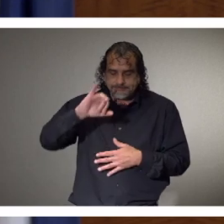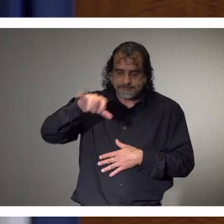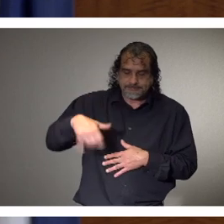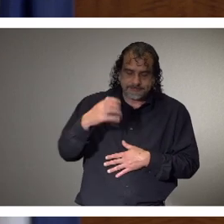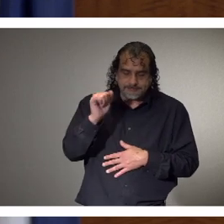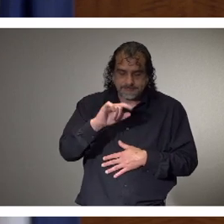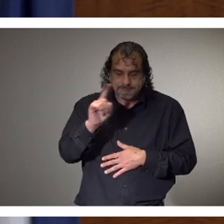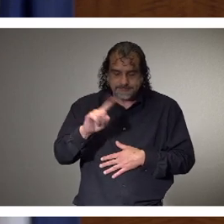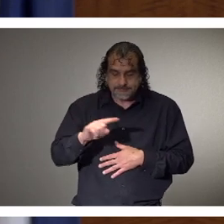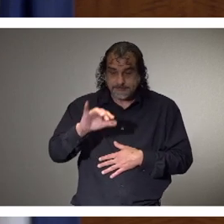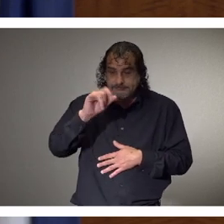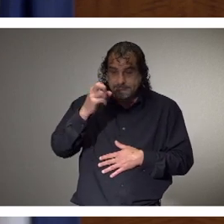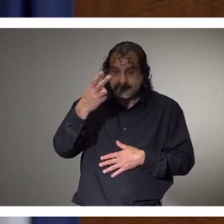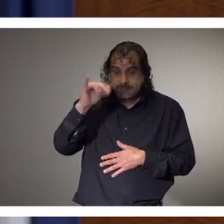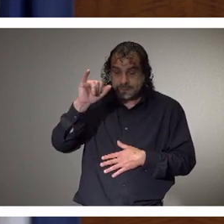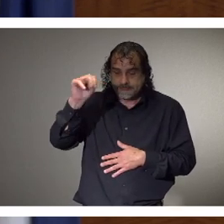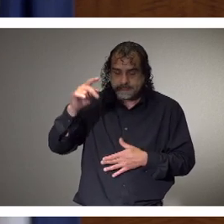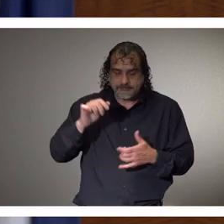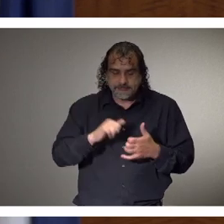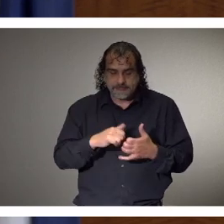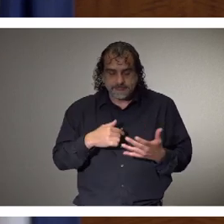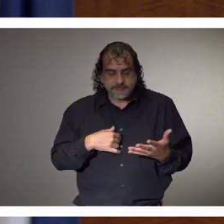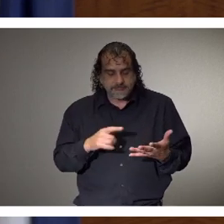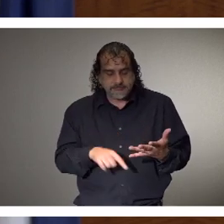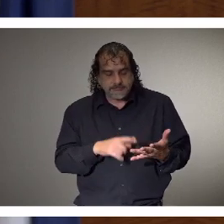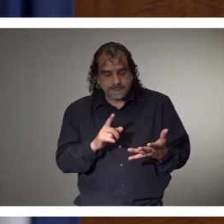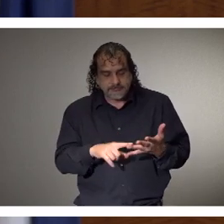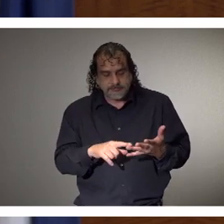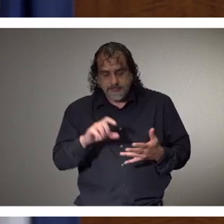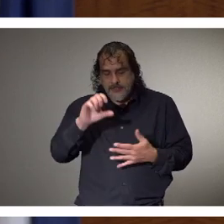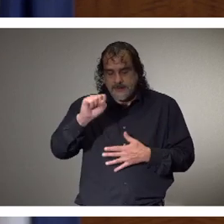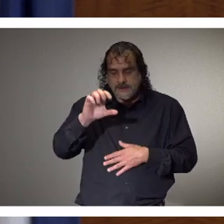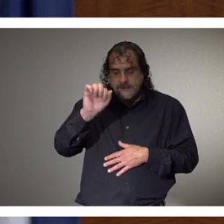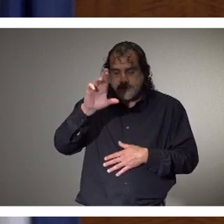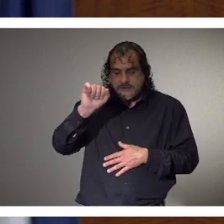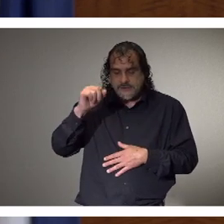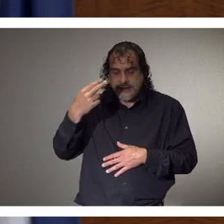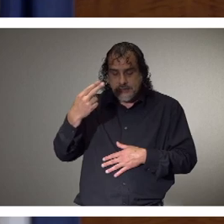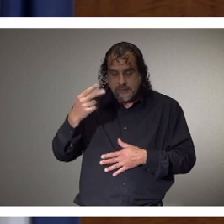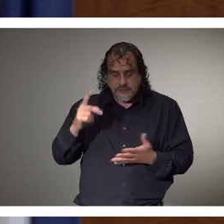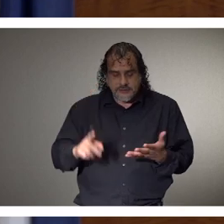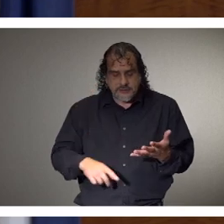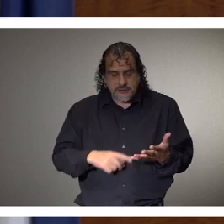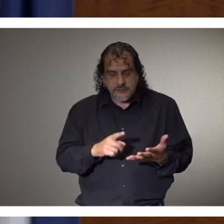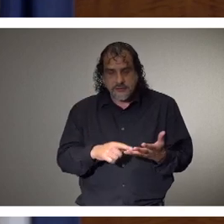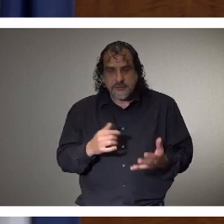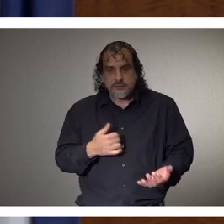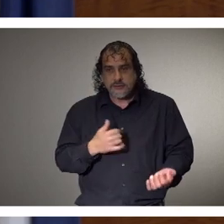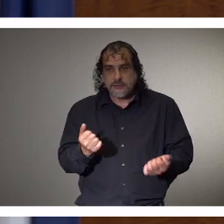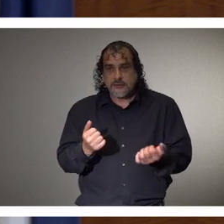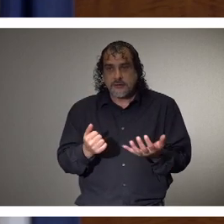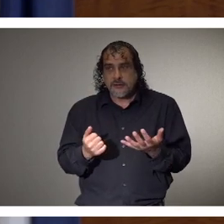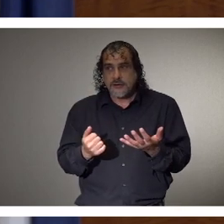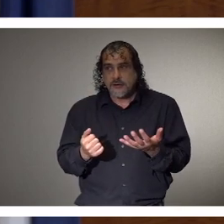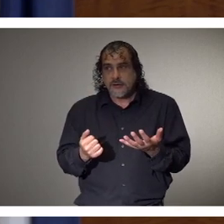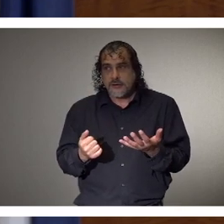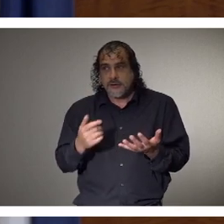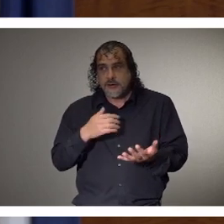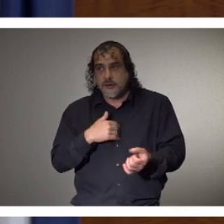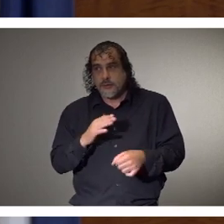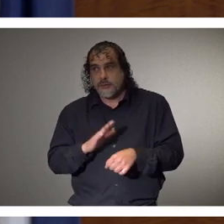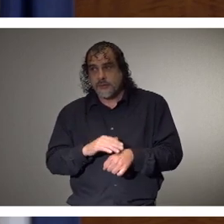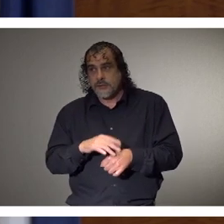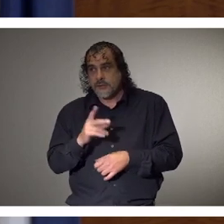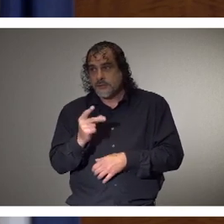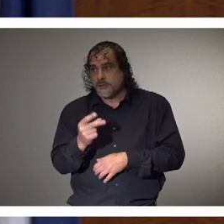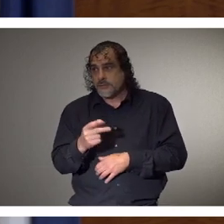from Indianola, happy birthday, Jazlyn. To Sarah Jane Hollinghead, she loves her new bunny, Taffy, and her puppy Bronco.